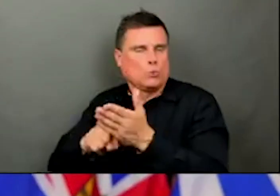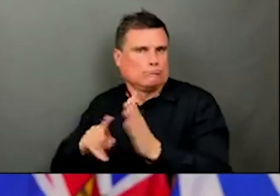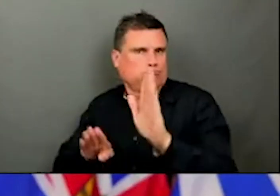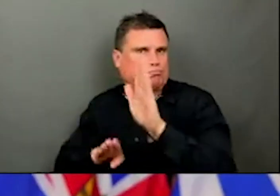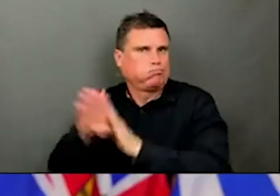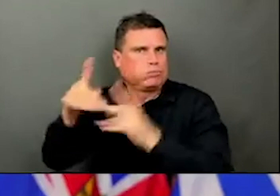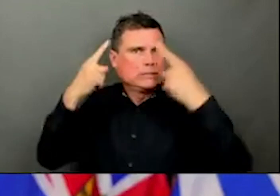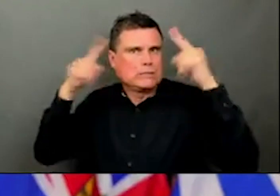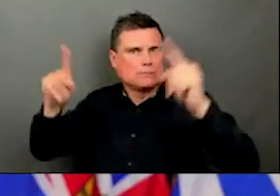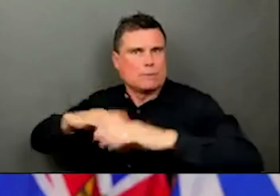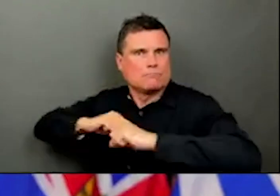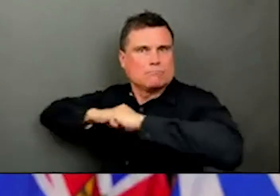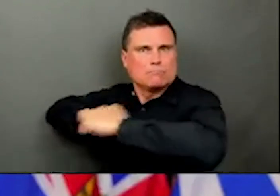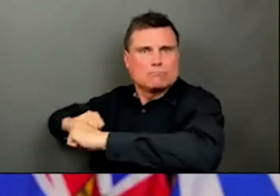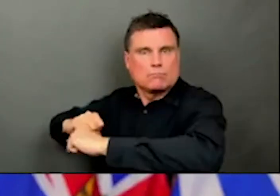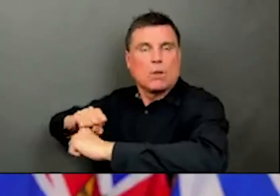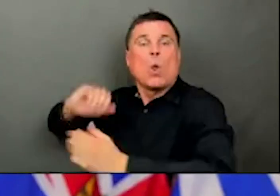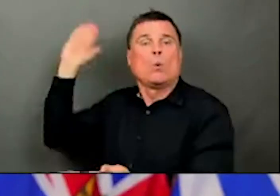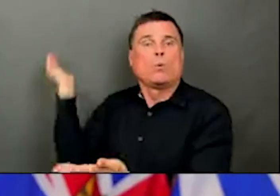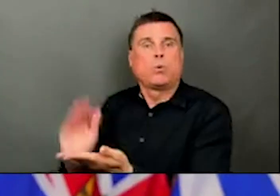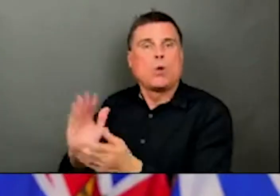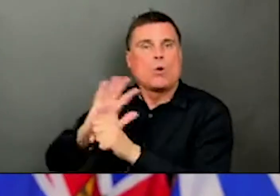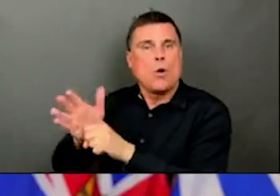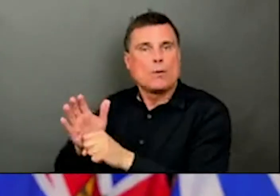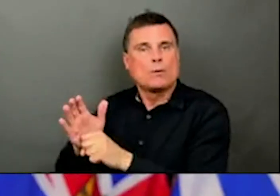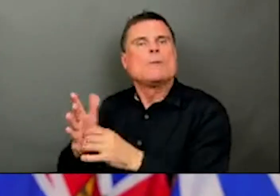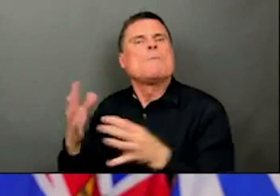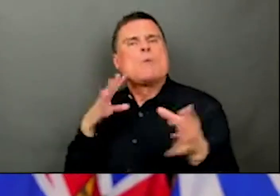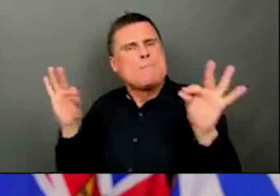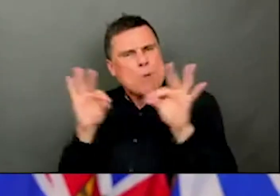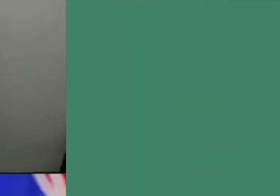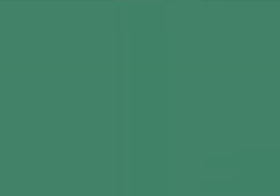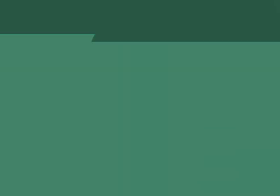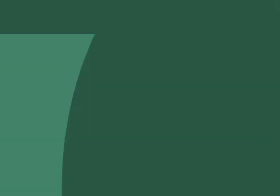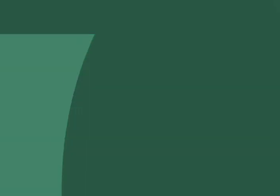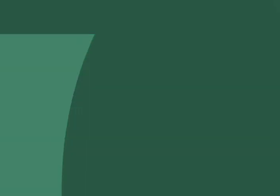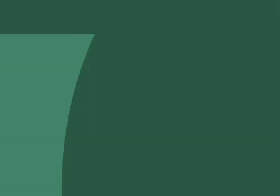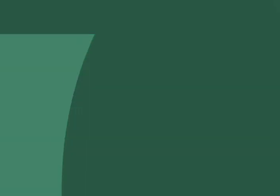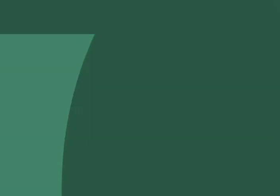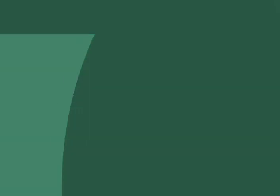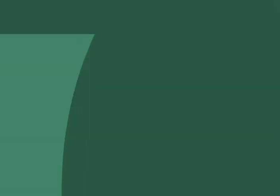everybody should register, register, register, book, book, book.